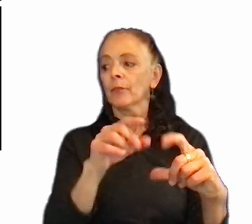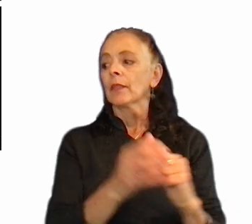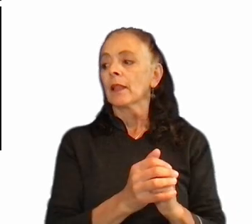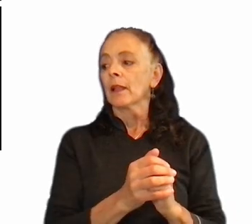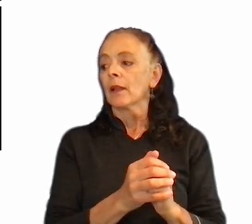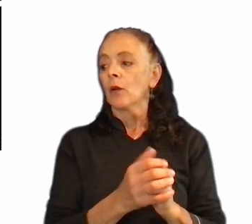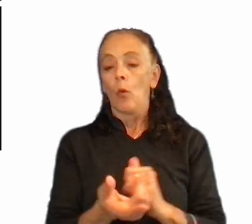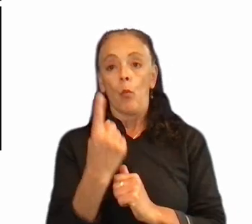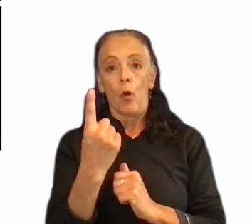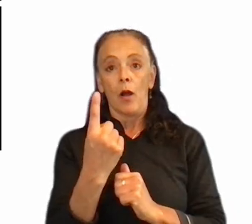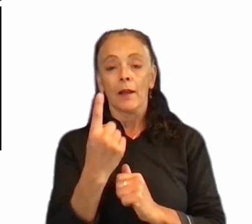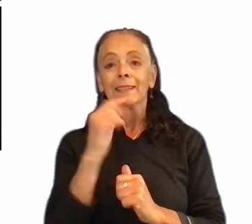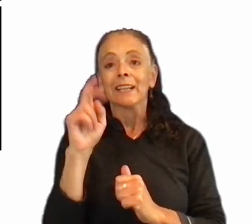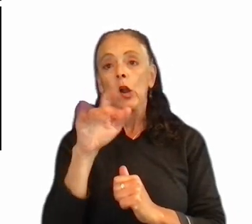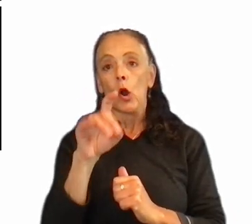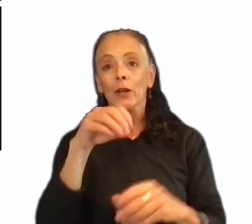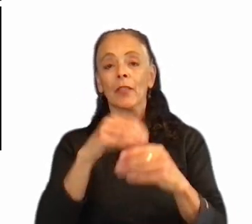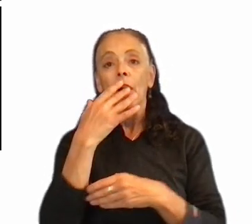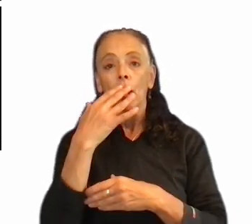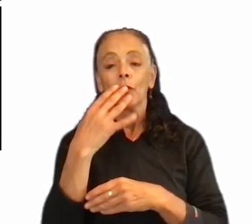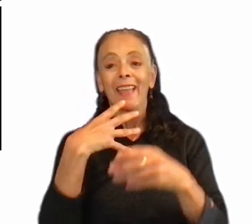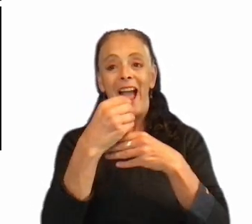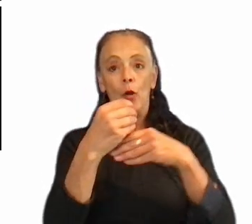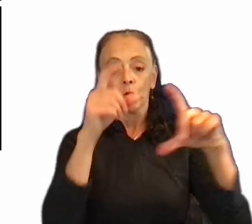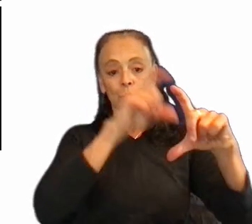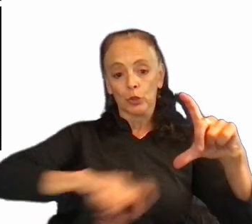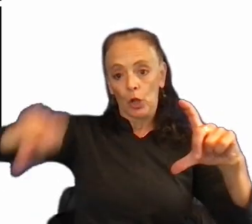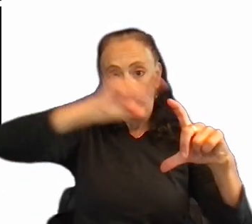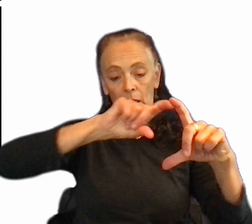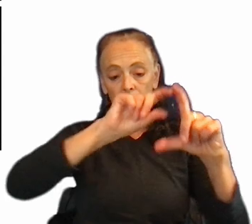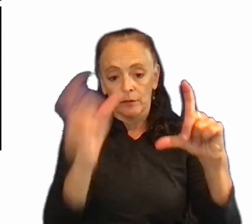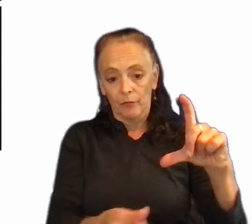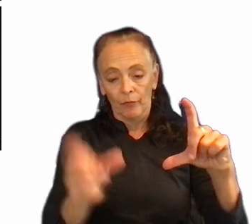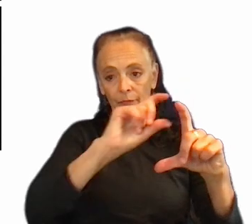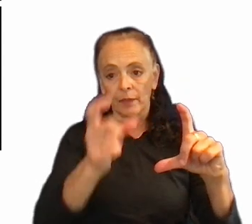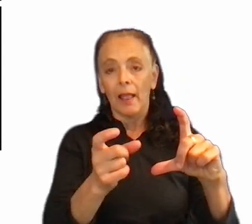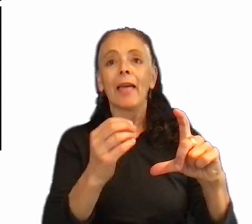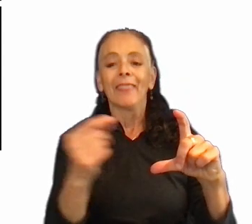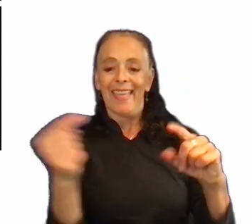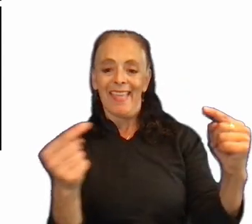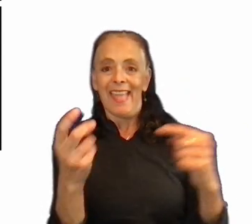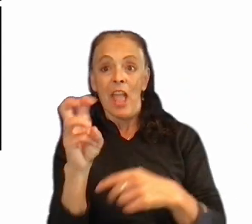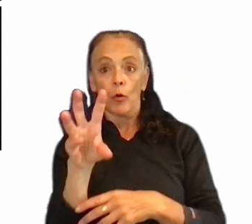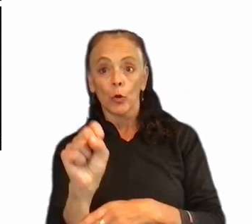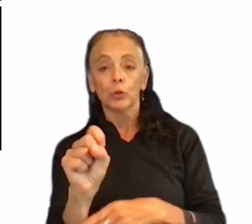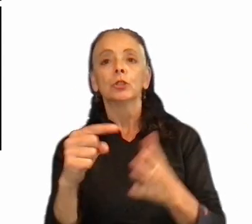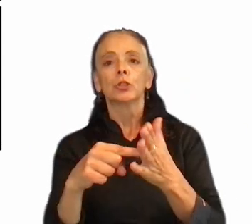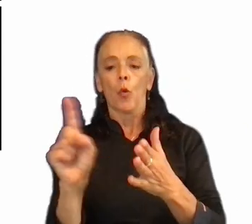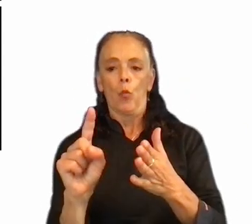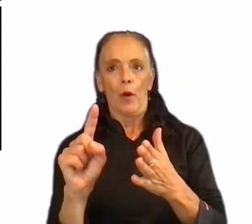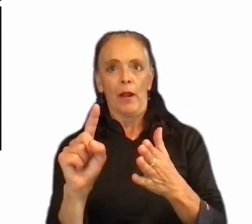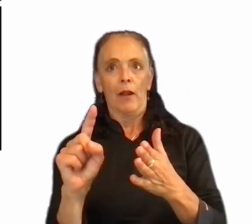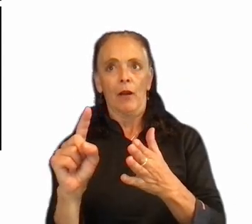One is encoded in the color of the outer circle. And the small arrows indicate from which sides the units